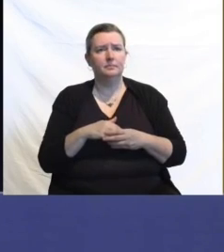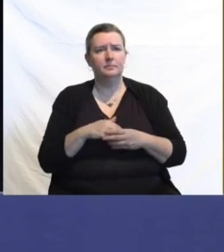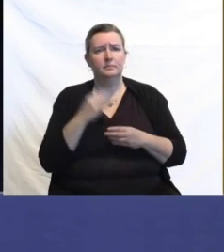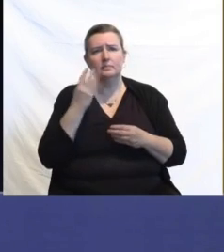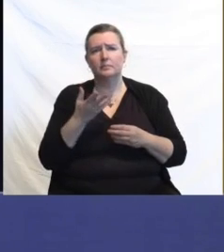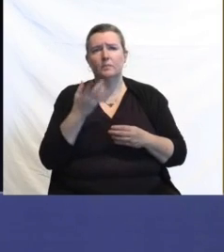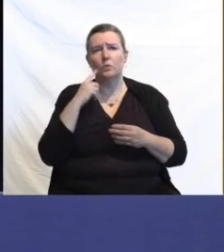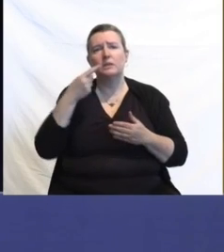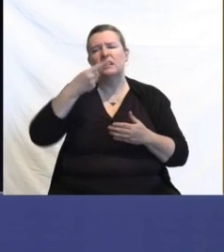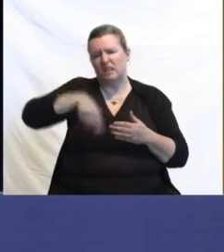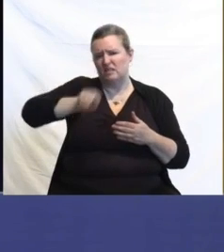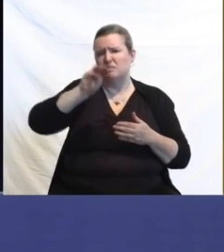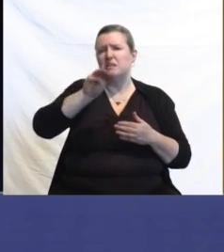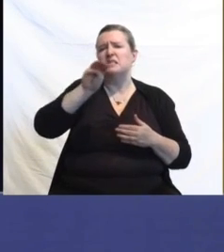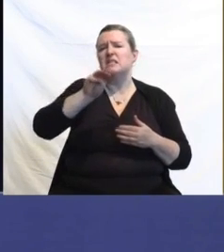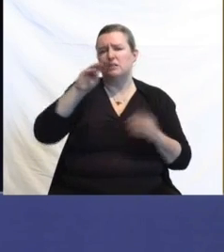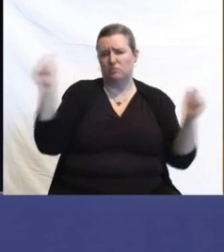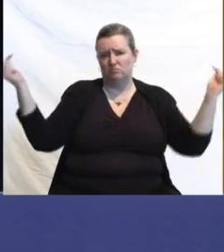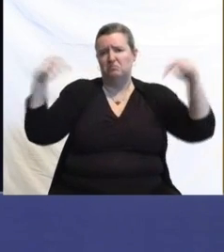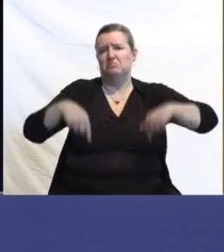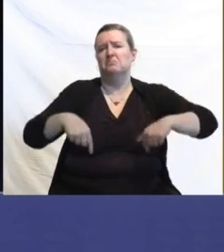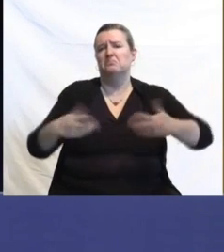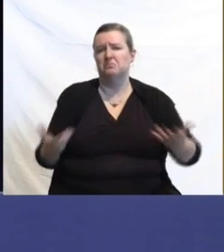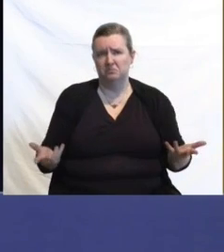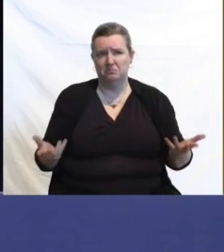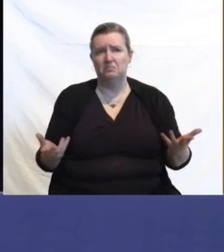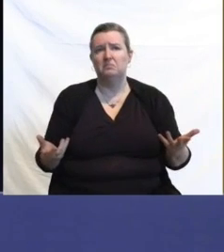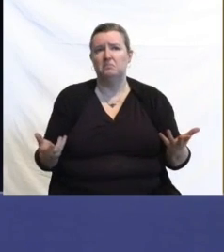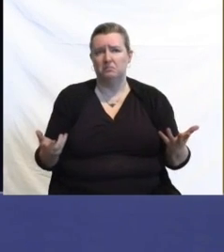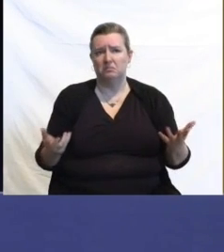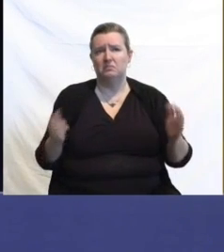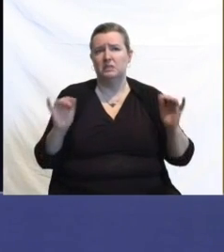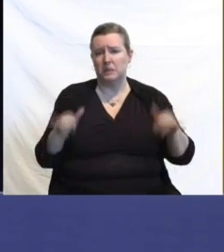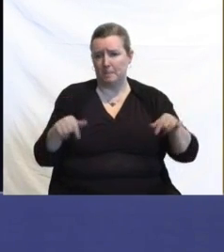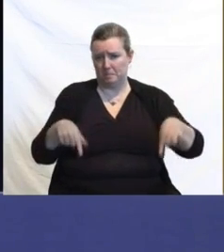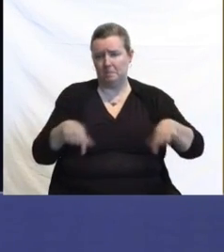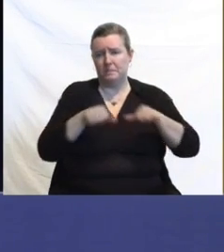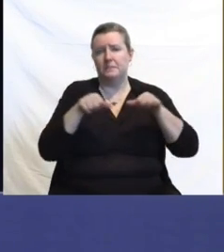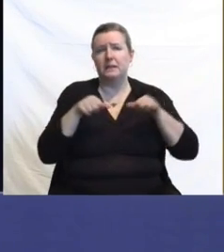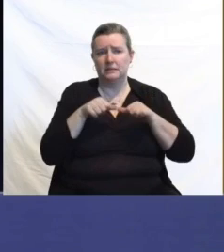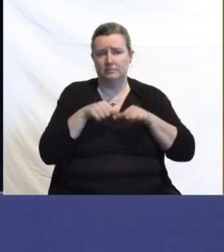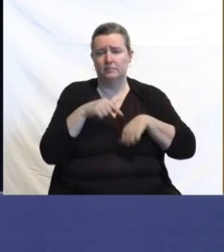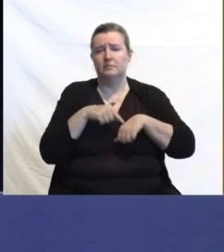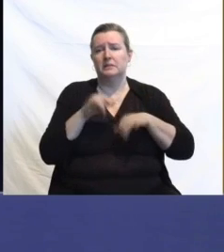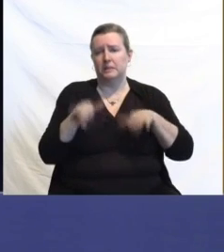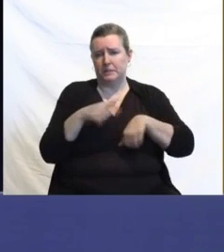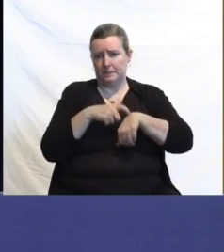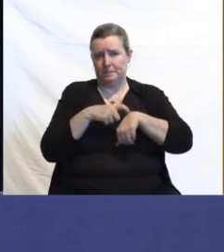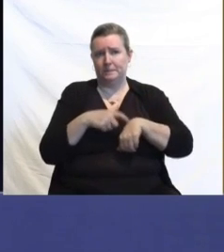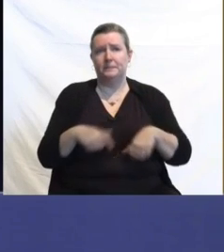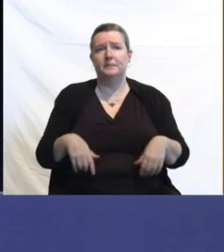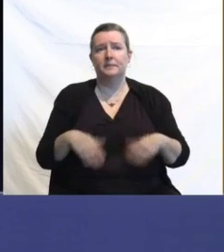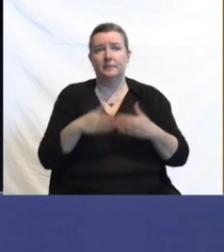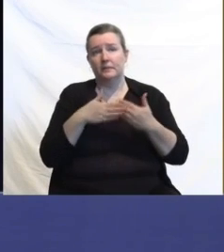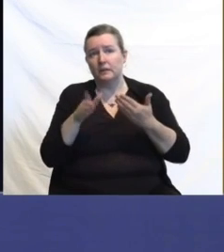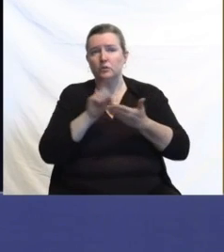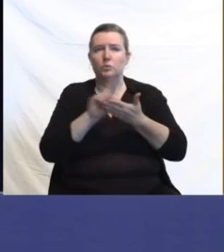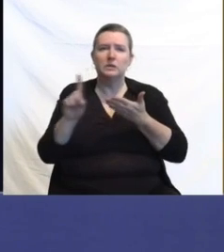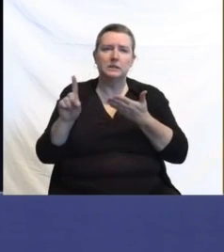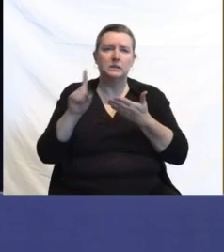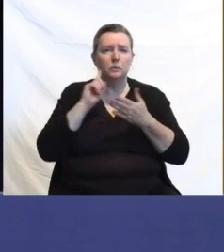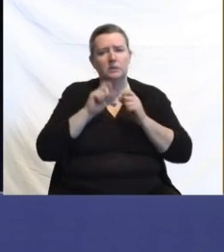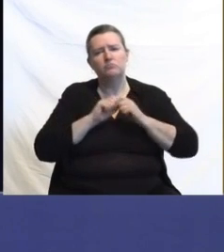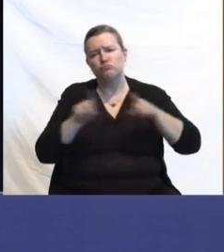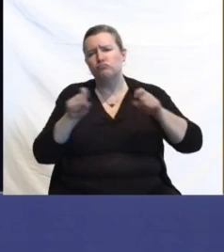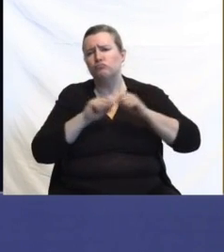in person a week from today right here in this room at 1 o'clock and between now and then we'll communicate as need be,